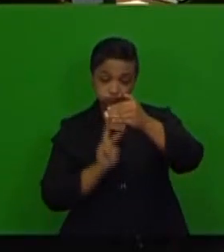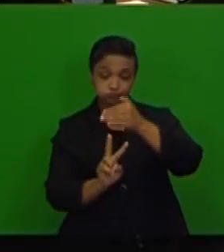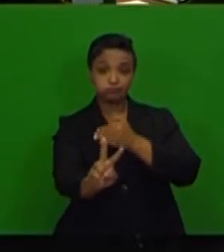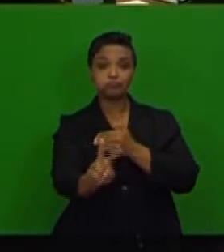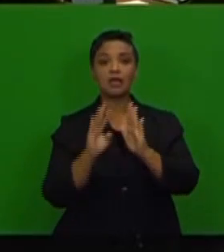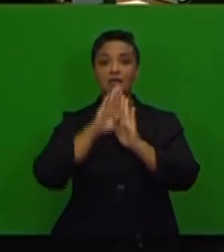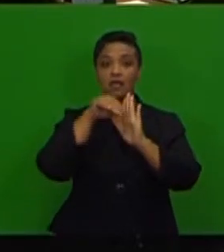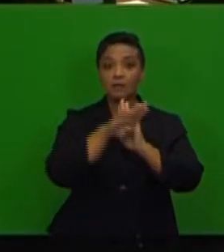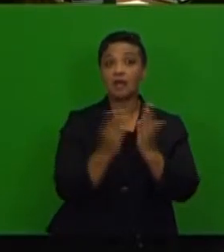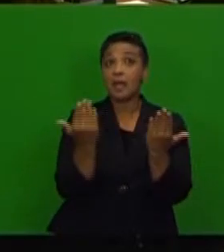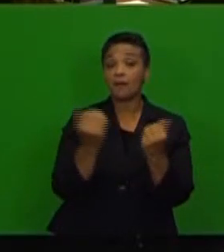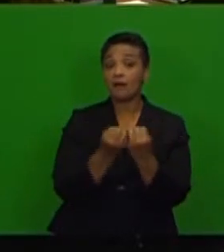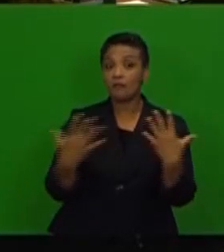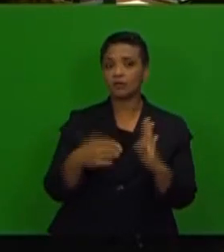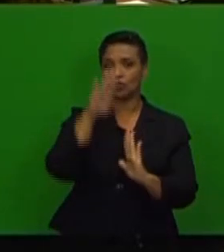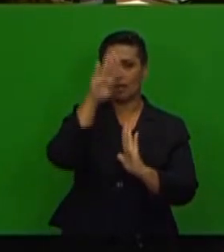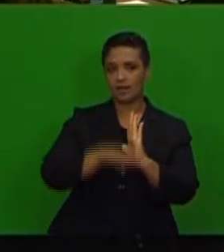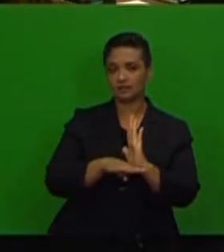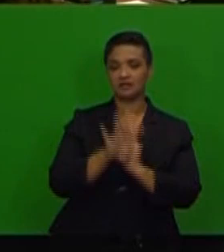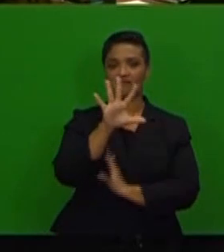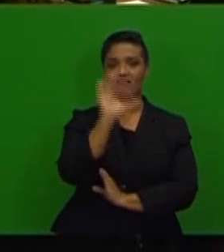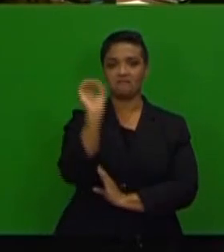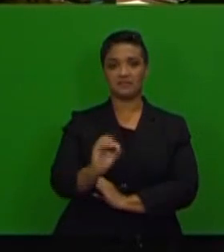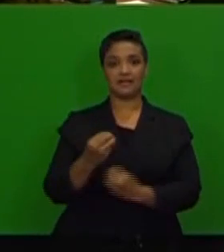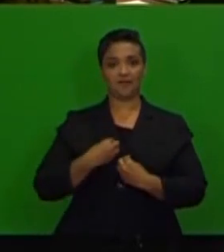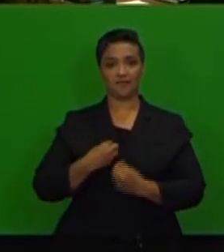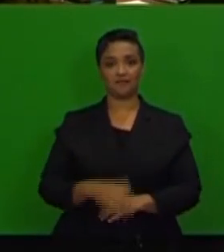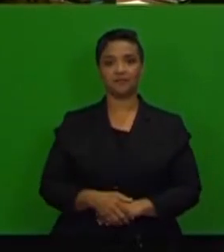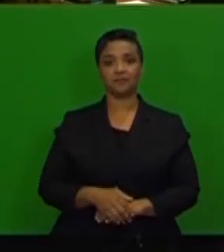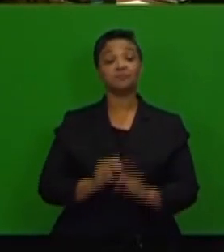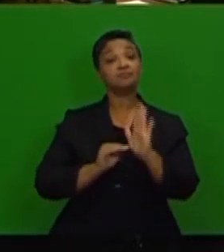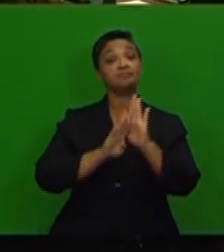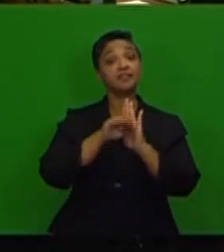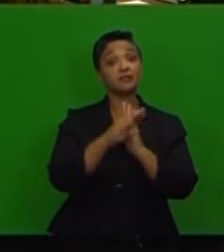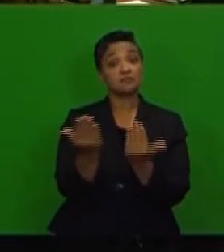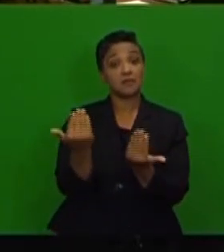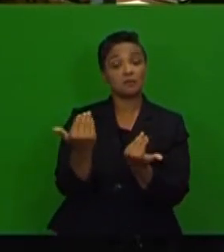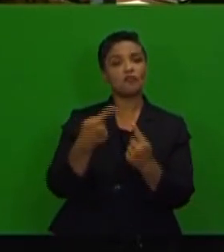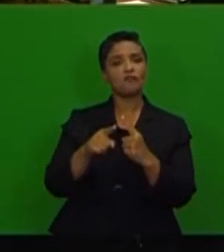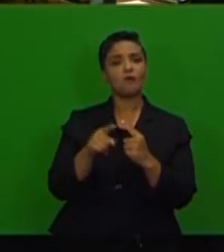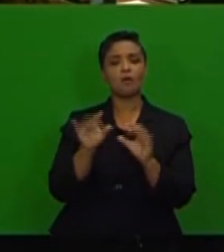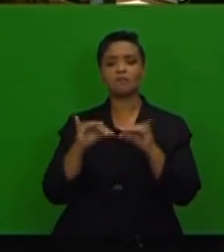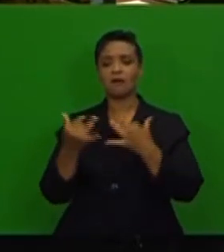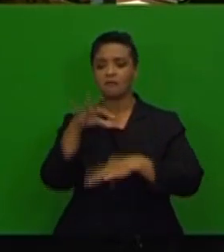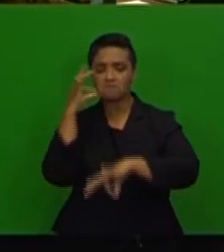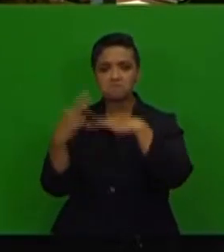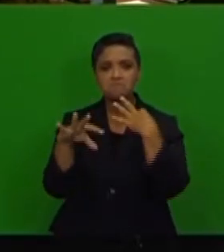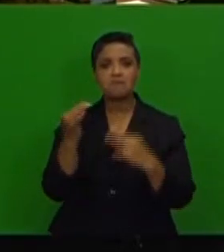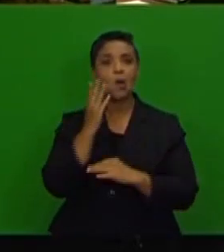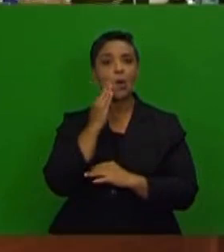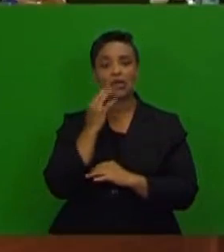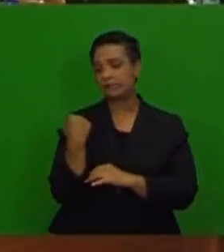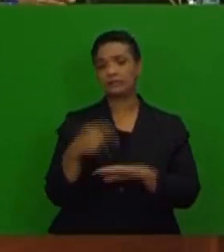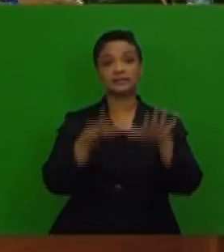expectations also declined to 5%. The inflation expectations for market analysts in the September